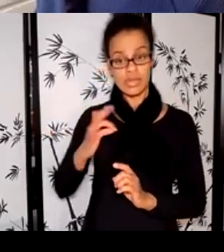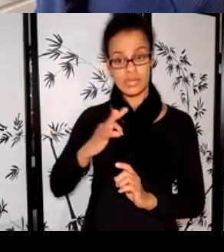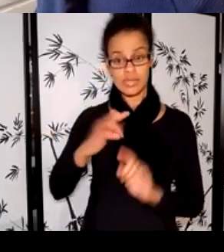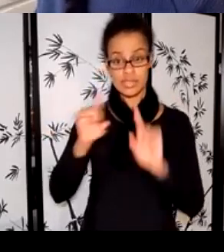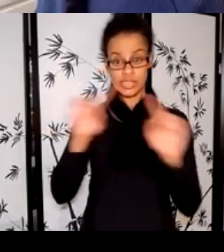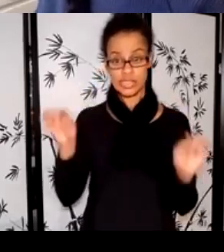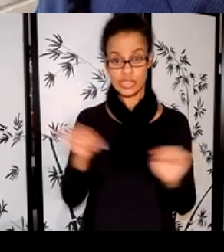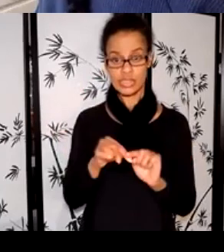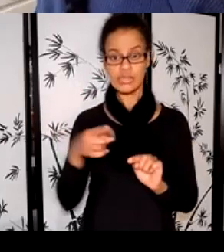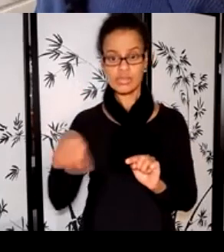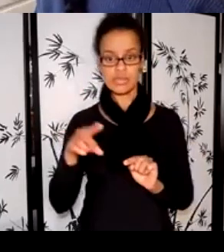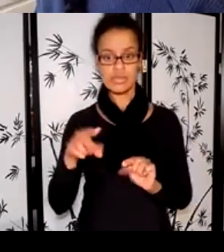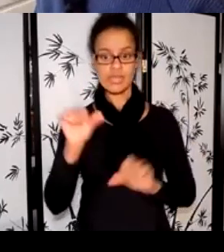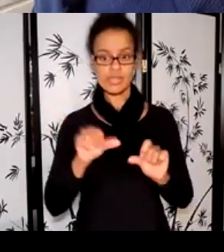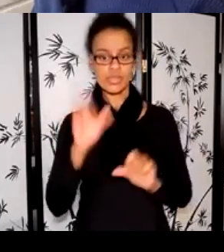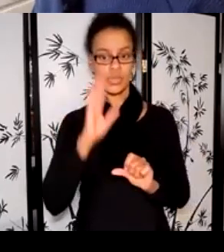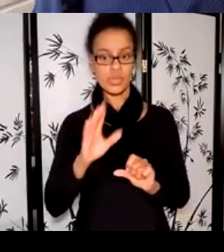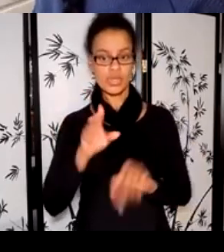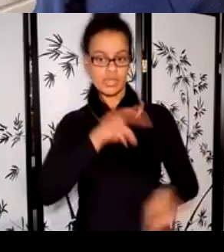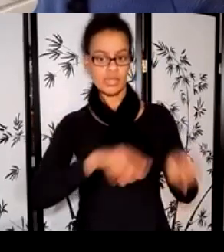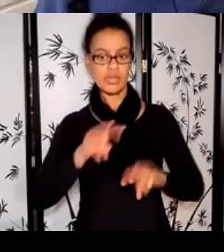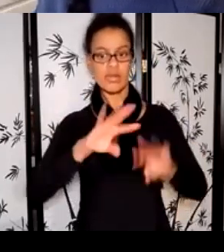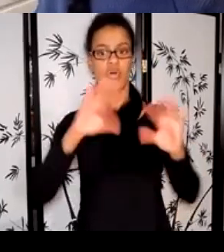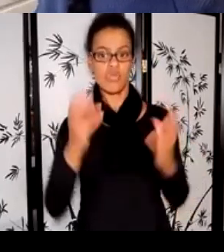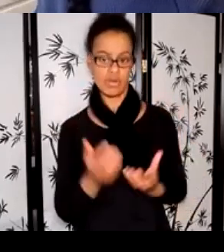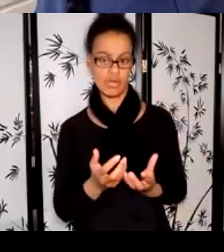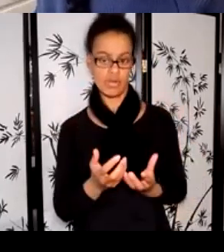application that speak to artistic impact more indirectly.